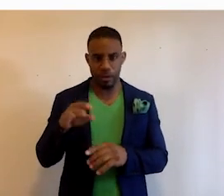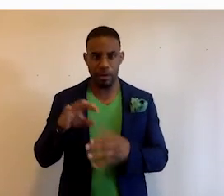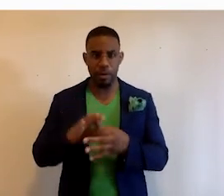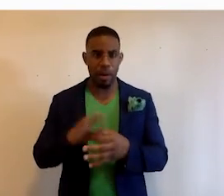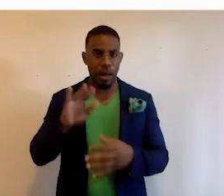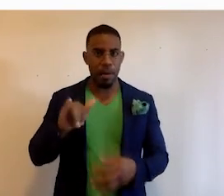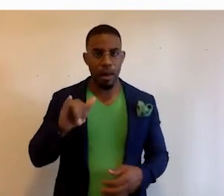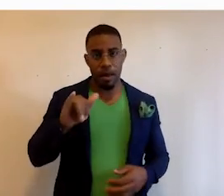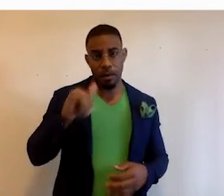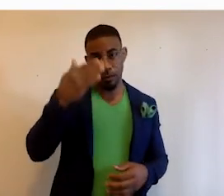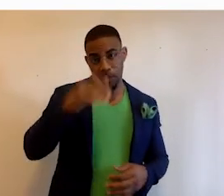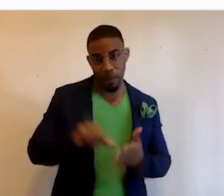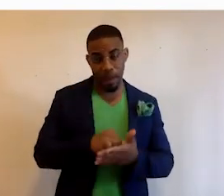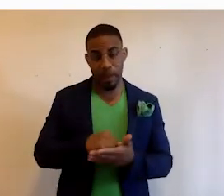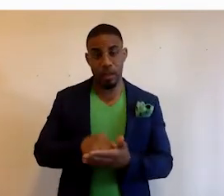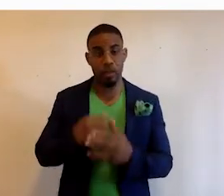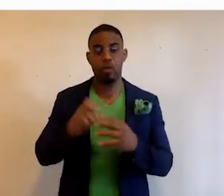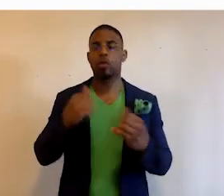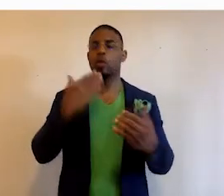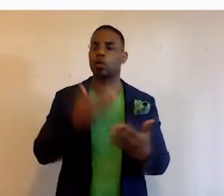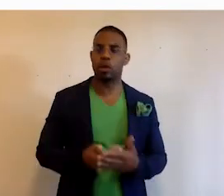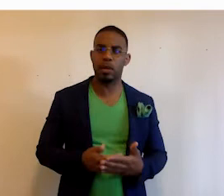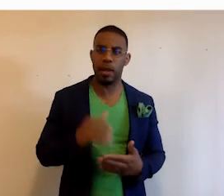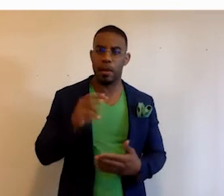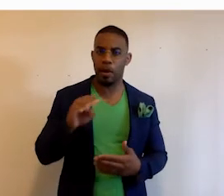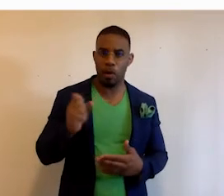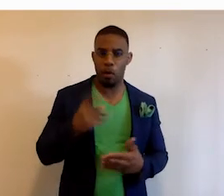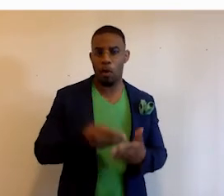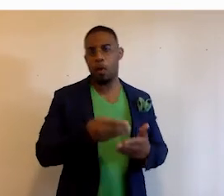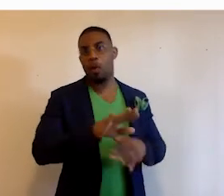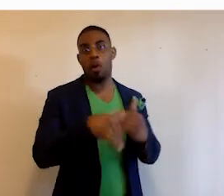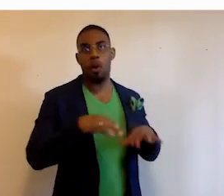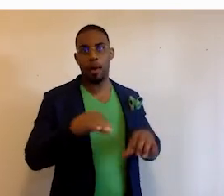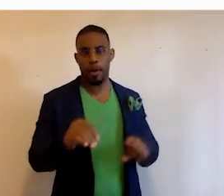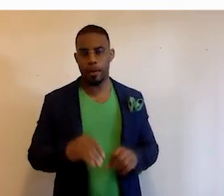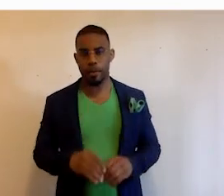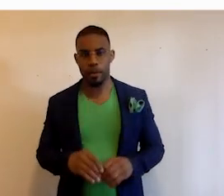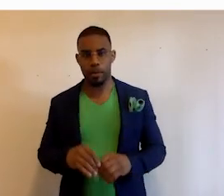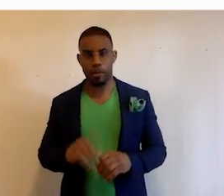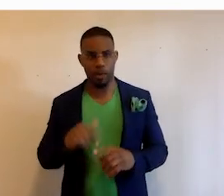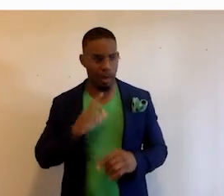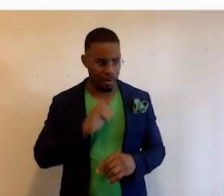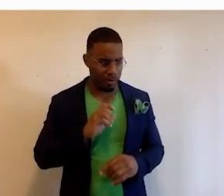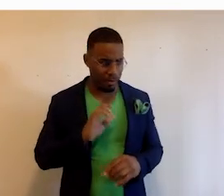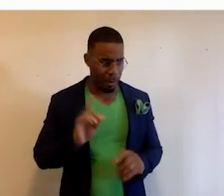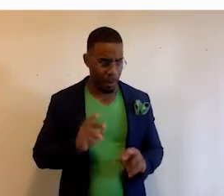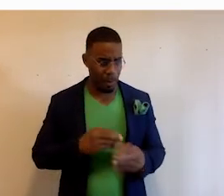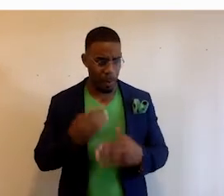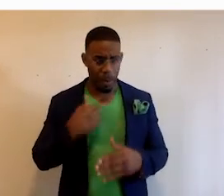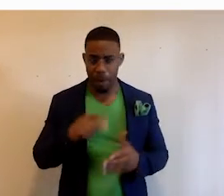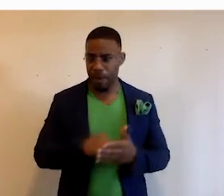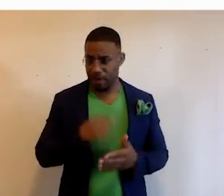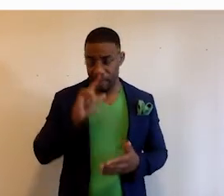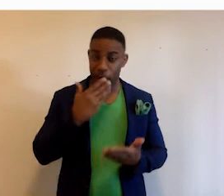called Front Page. Front Page was so good that Microsoft went and bought the entire company when I was about to purchase Front Page,